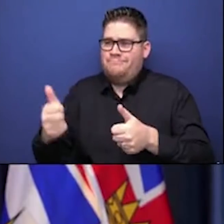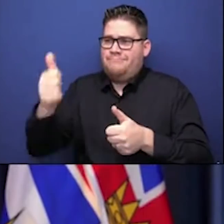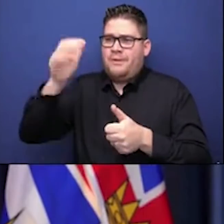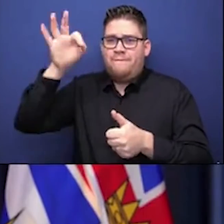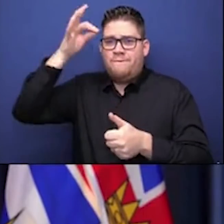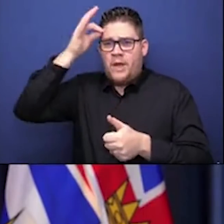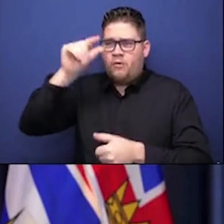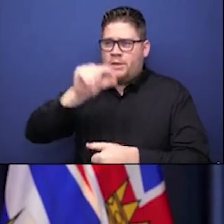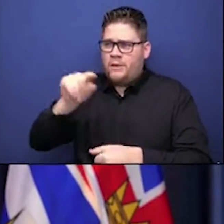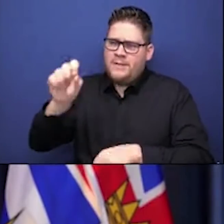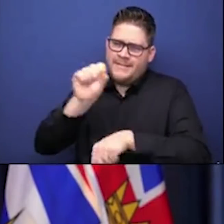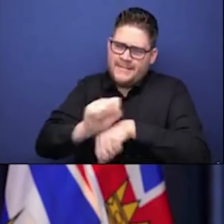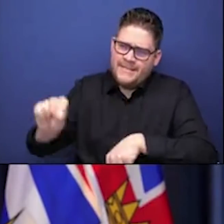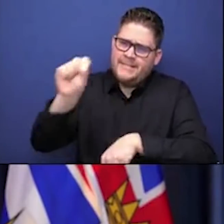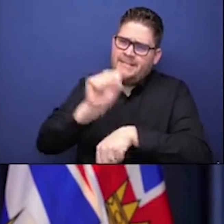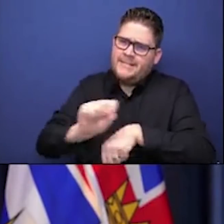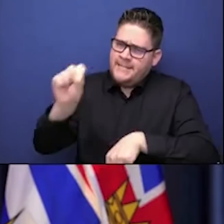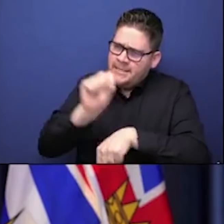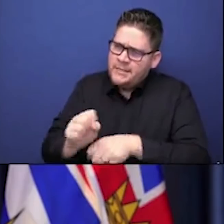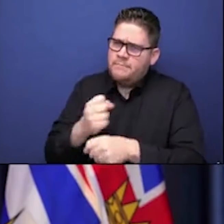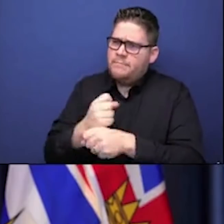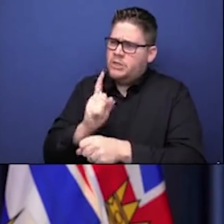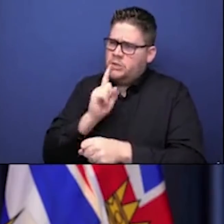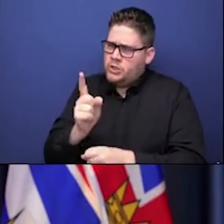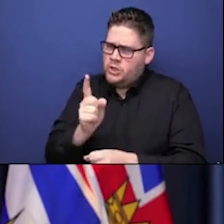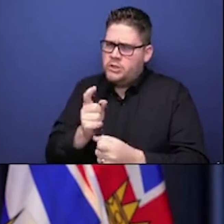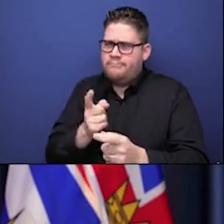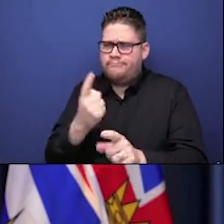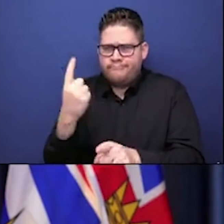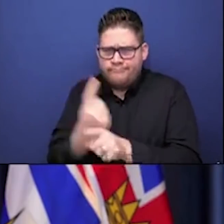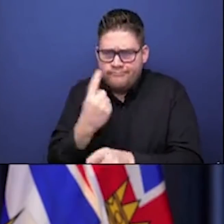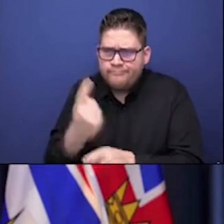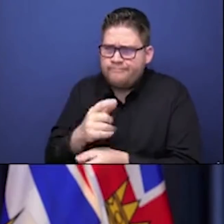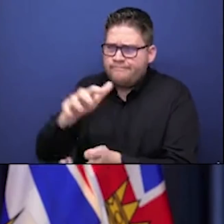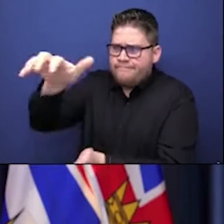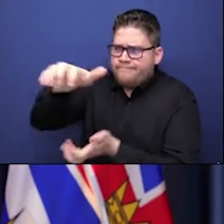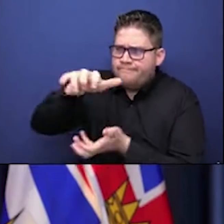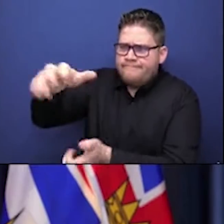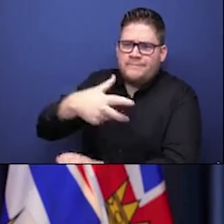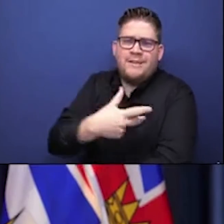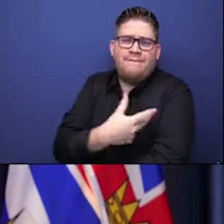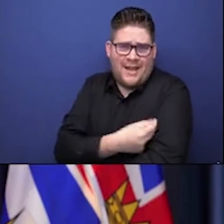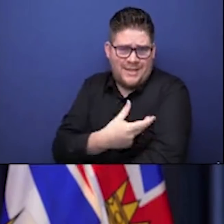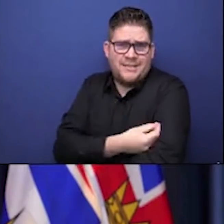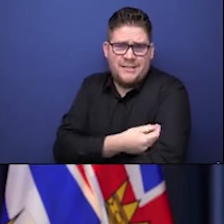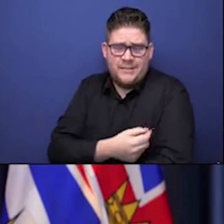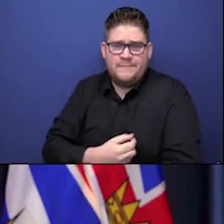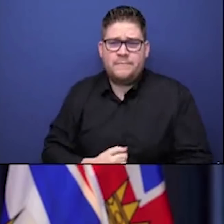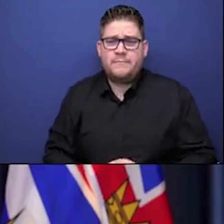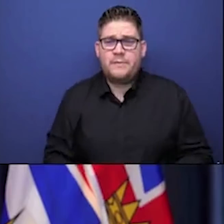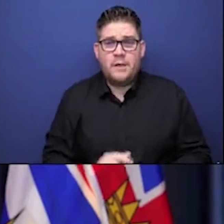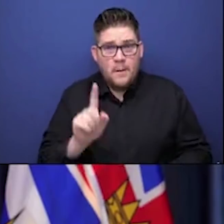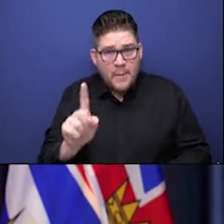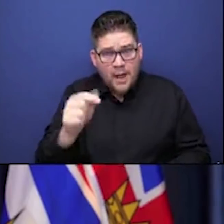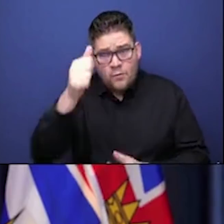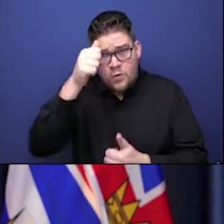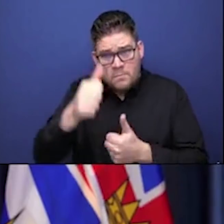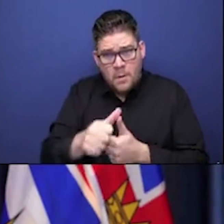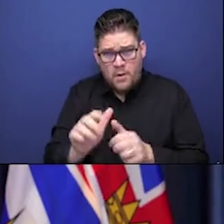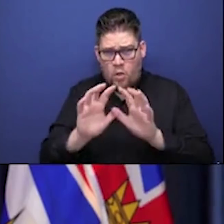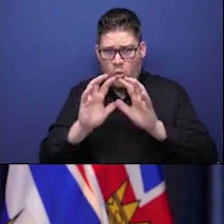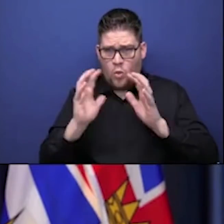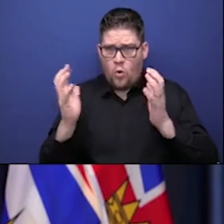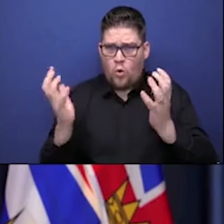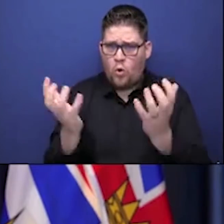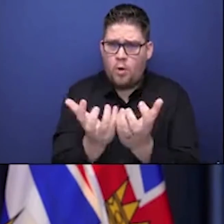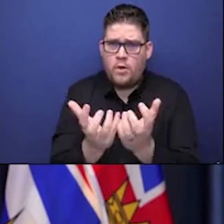no domestic supplier that we can put pressure on. This is a global pandemic. This is a scarce commodity that is in high demand